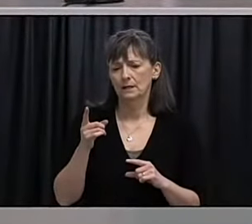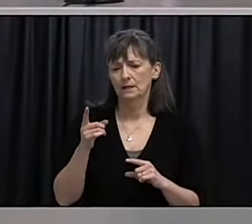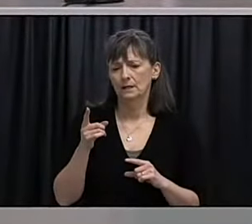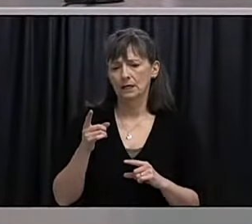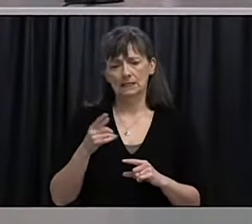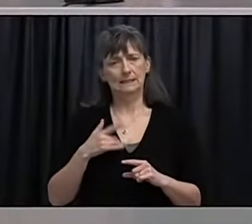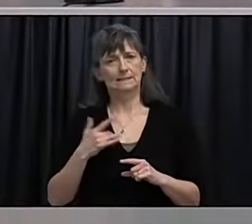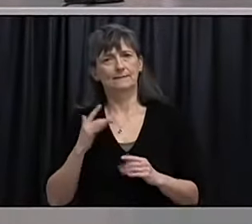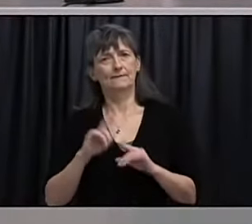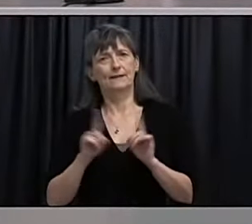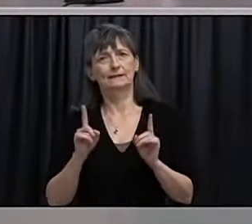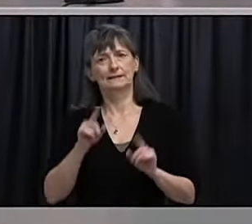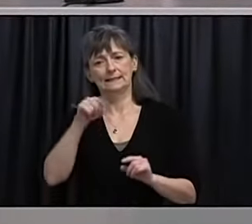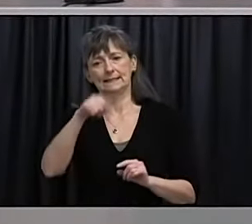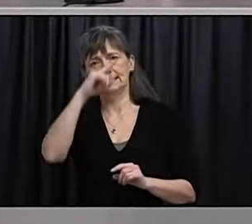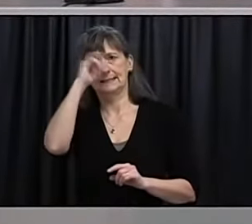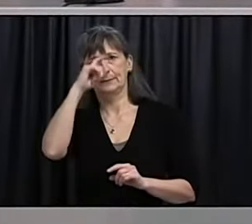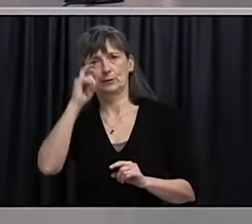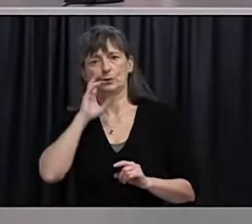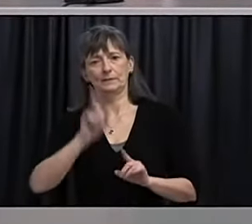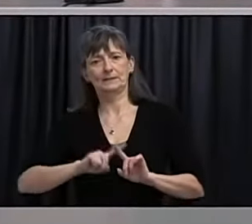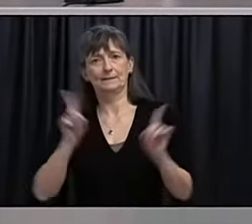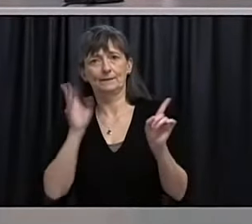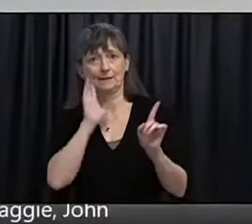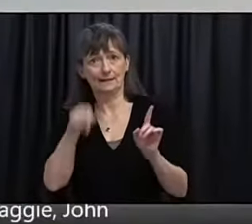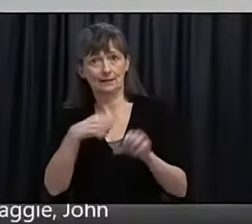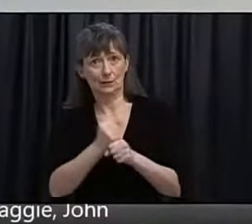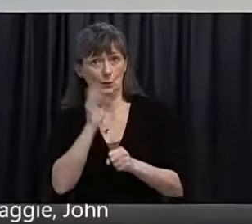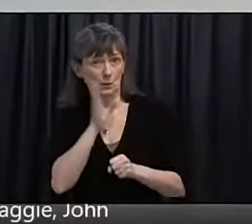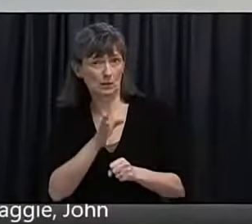track for a new summer. What do you think our summer will look like?